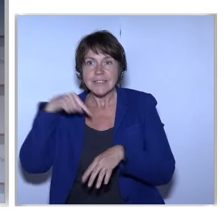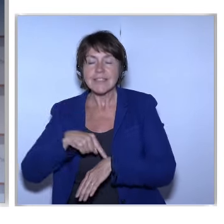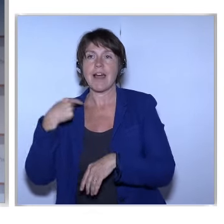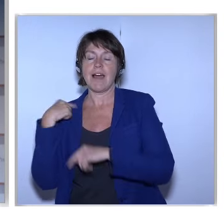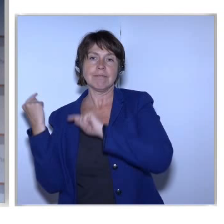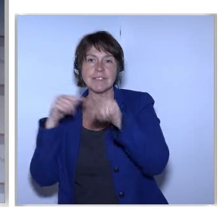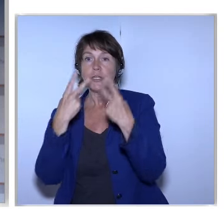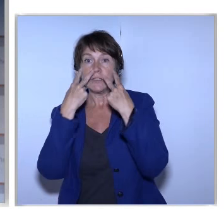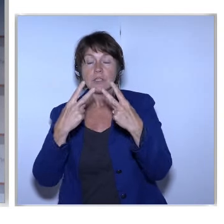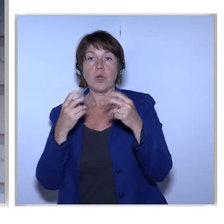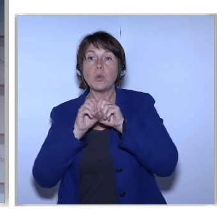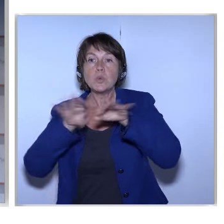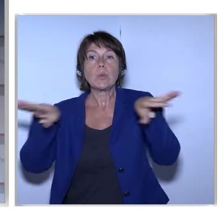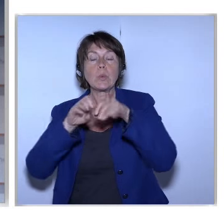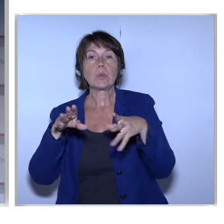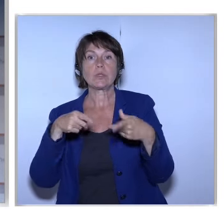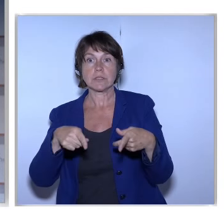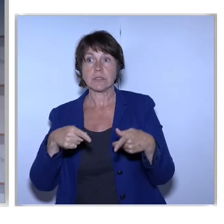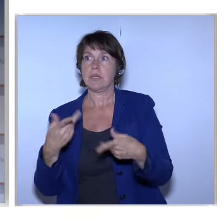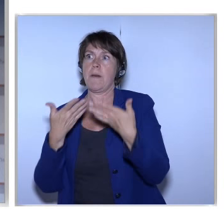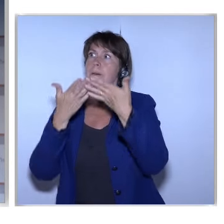And Seeing That A Public Library Is